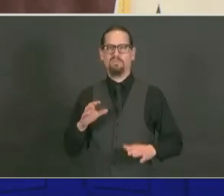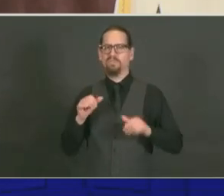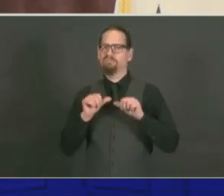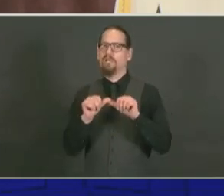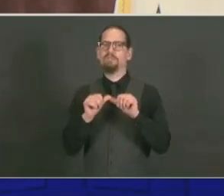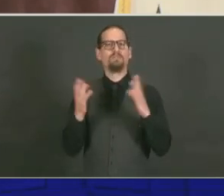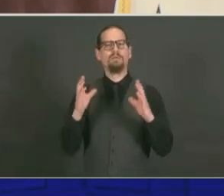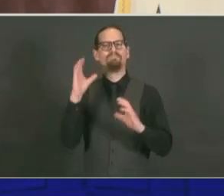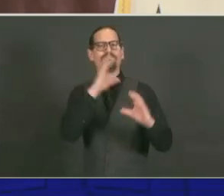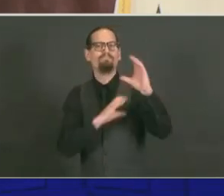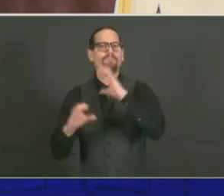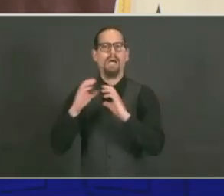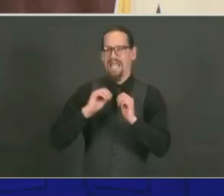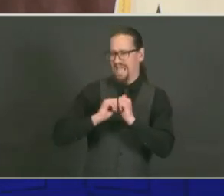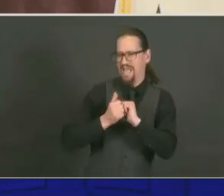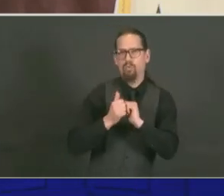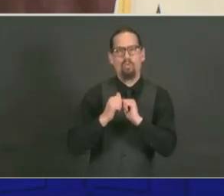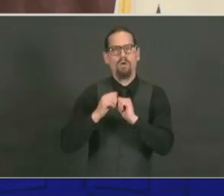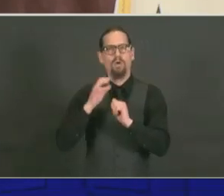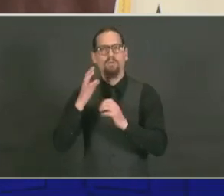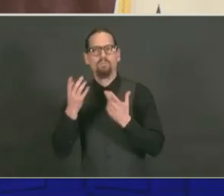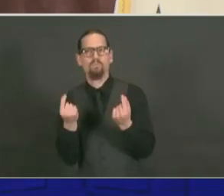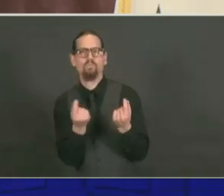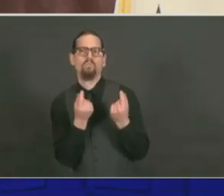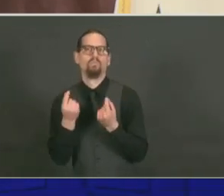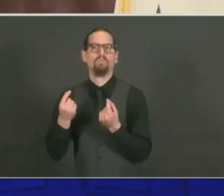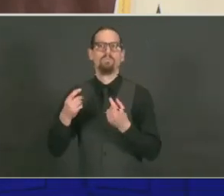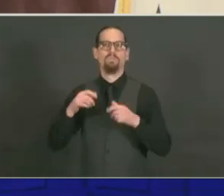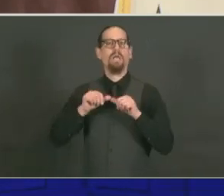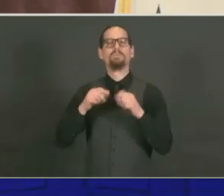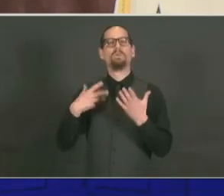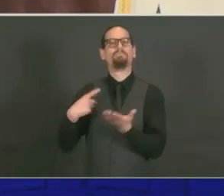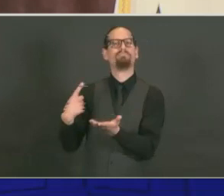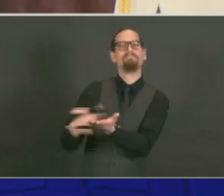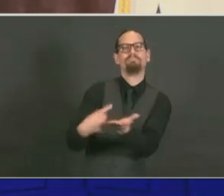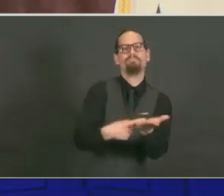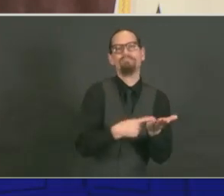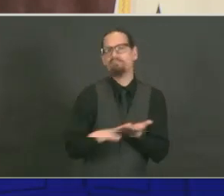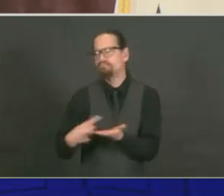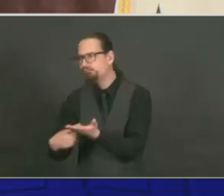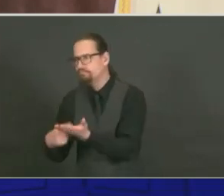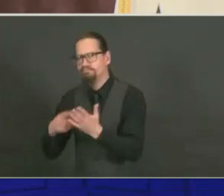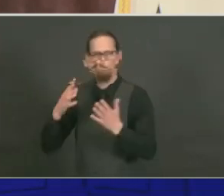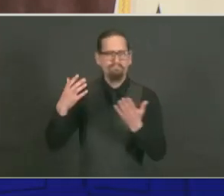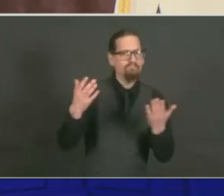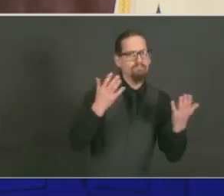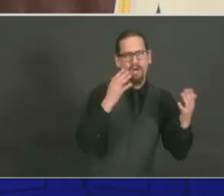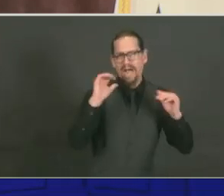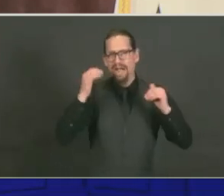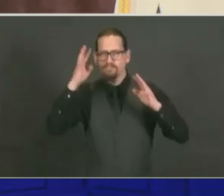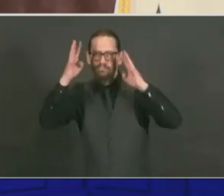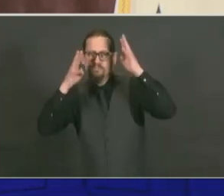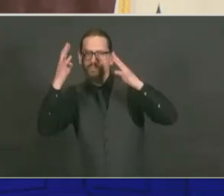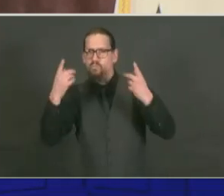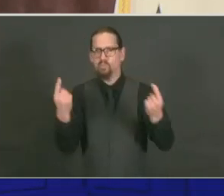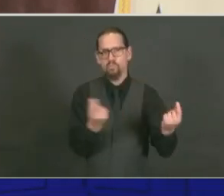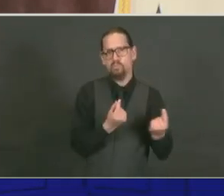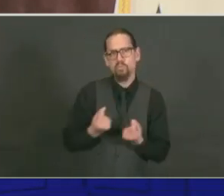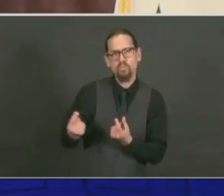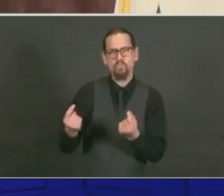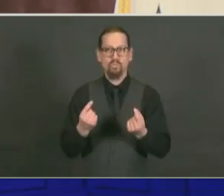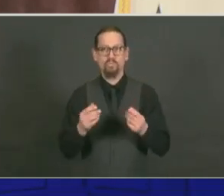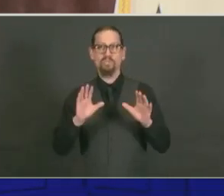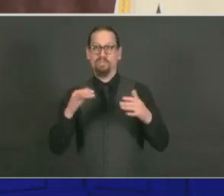The conversations that we've had have resulted in where we are with having the amount of